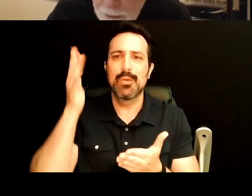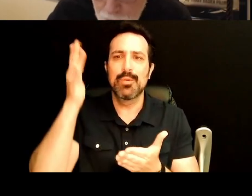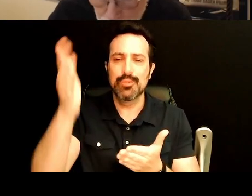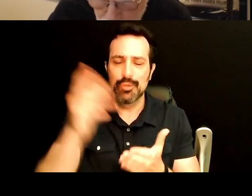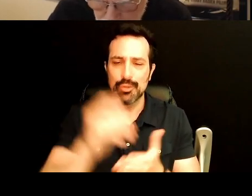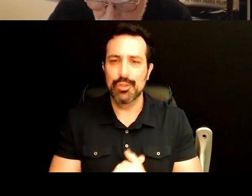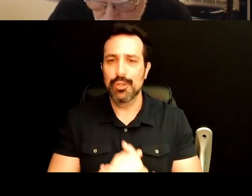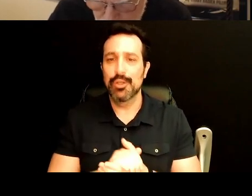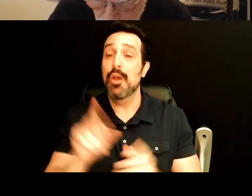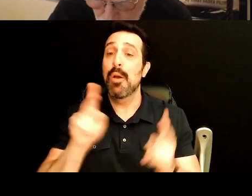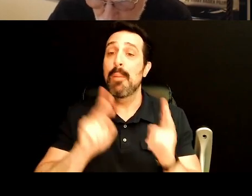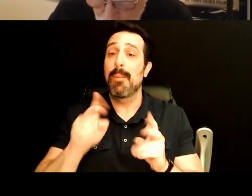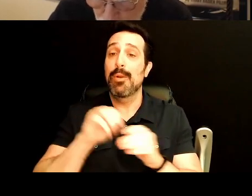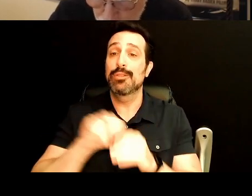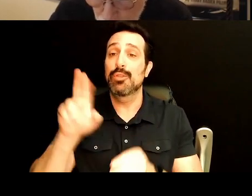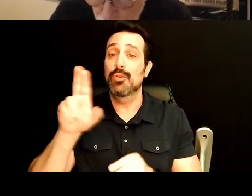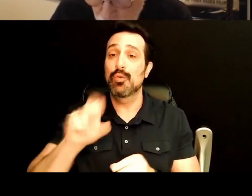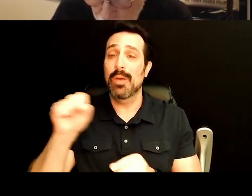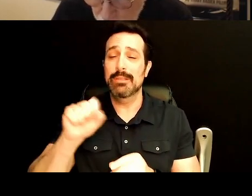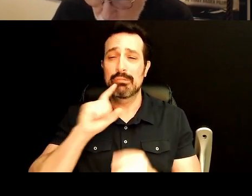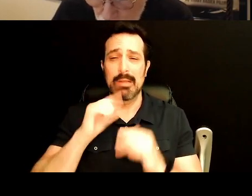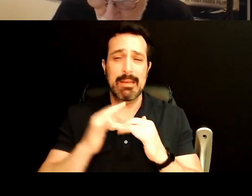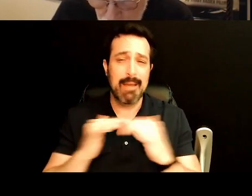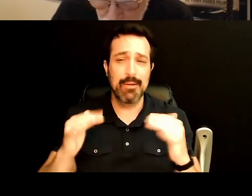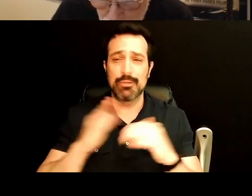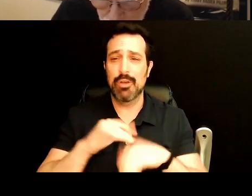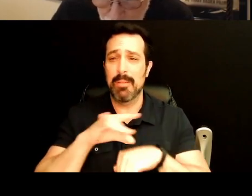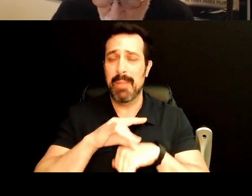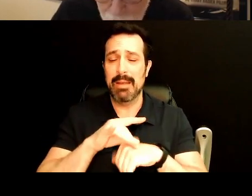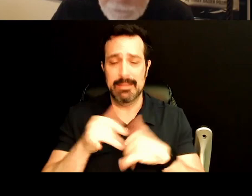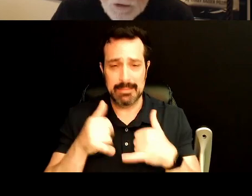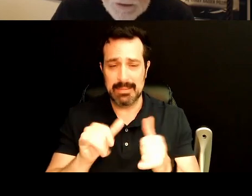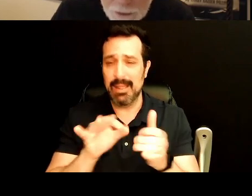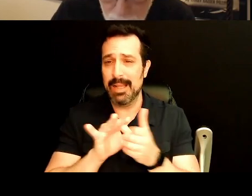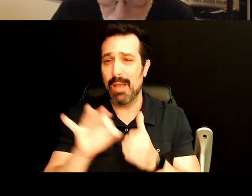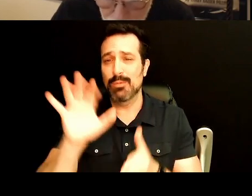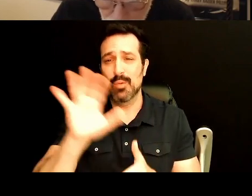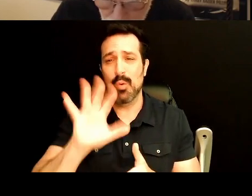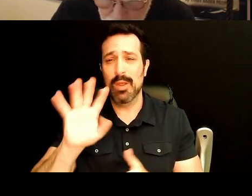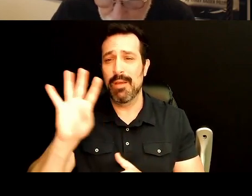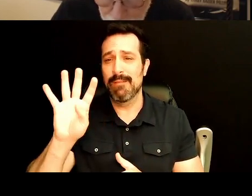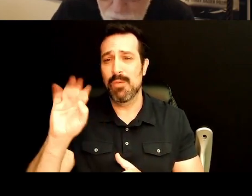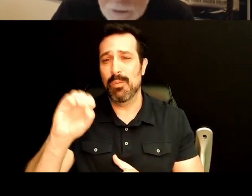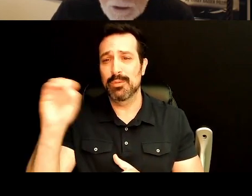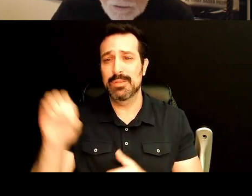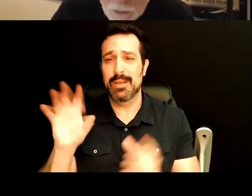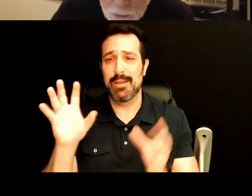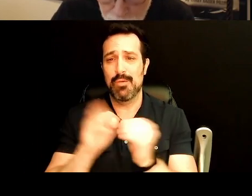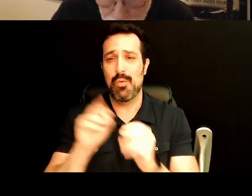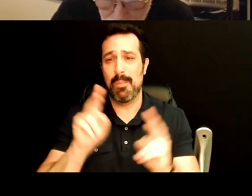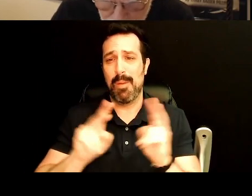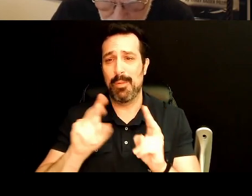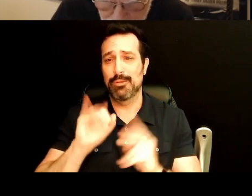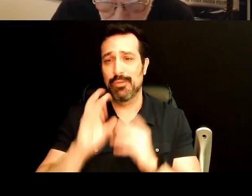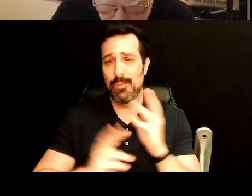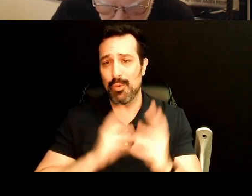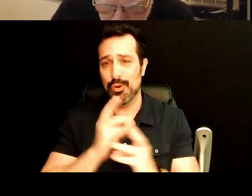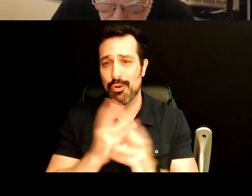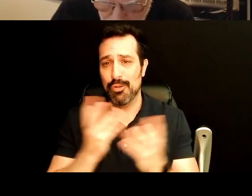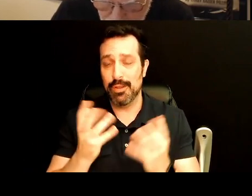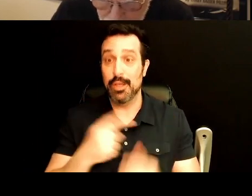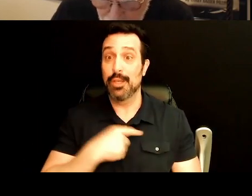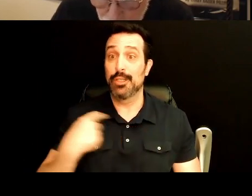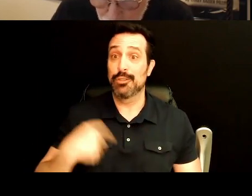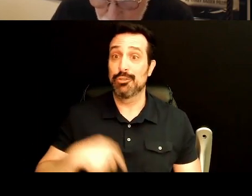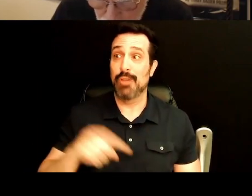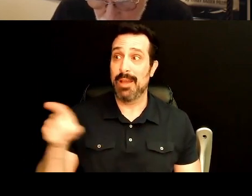The population in the United States, one of the most diverse on the planet, still accounts for only about four percent of the total population of the world. China,